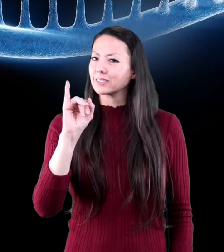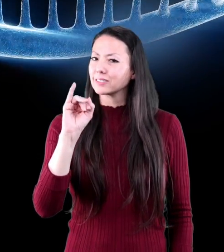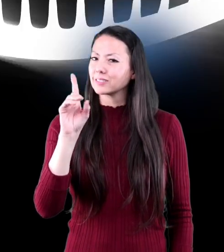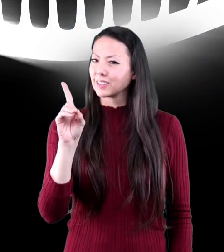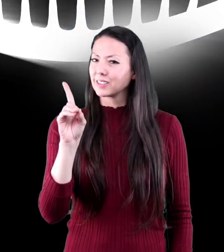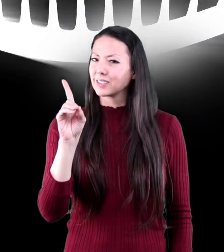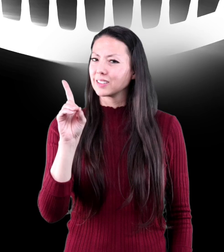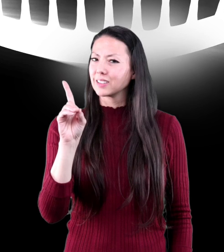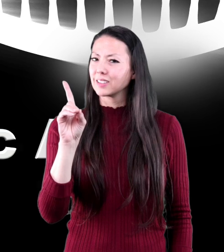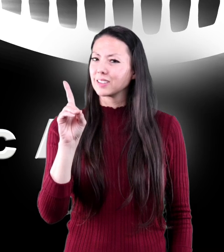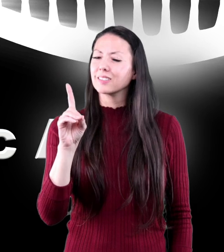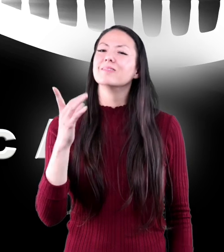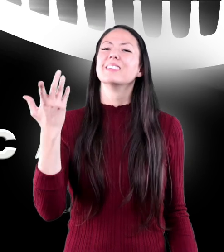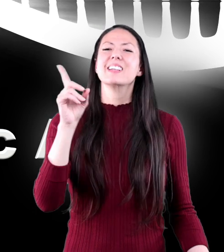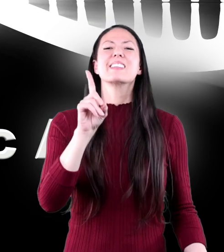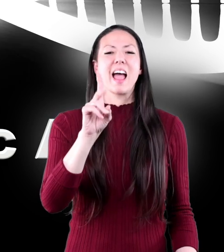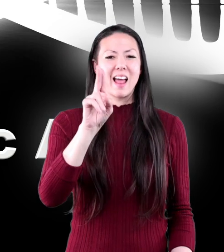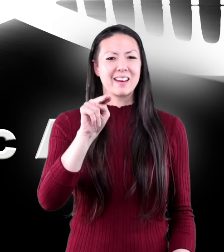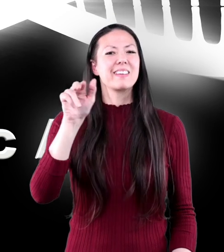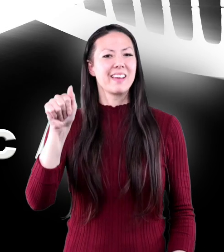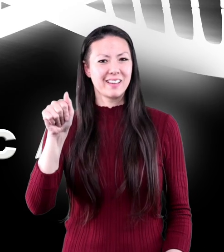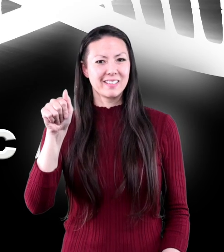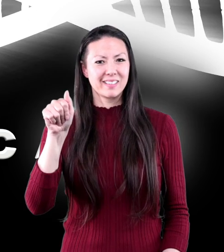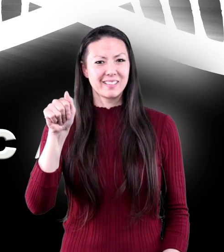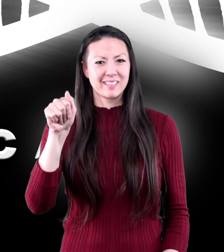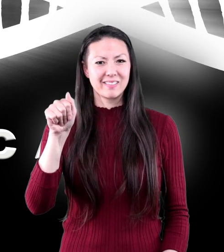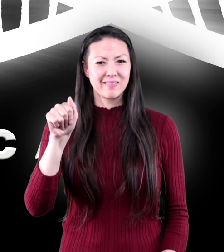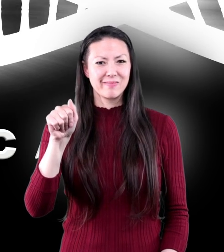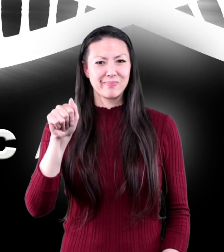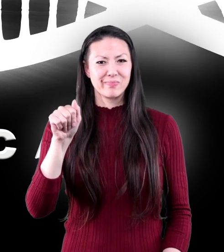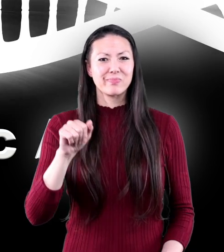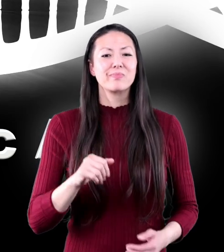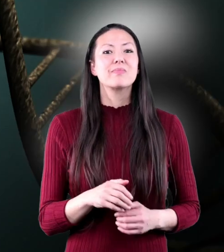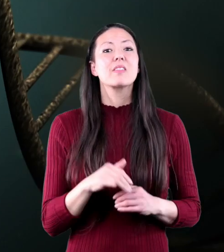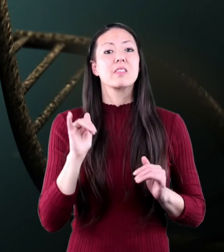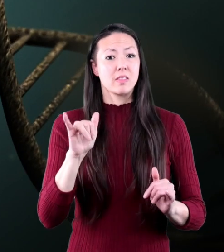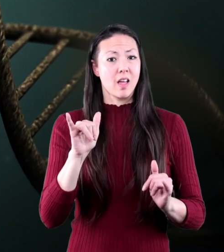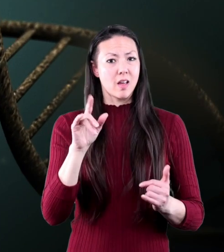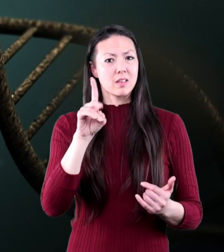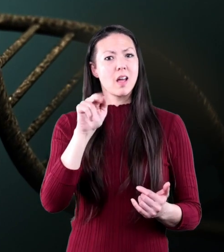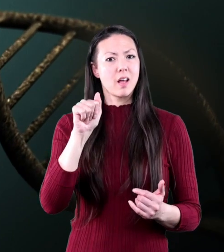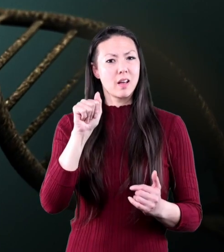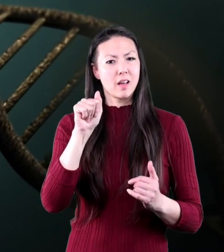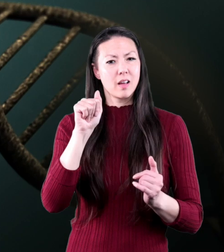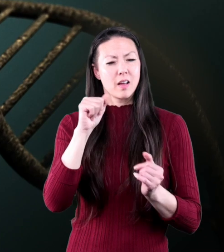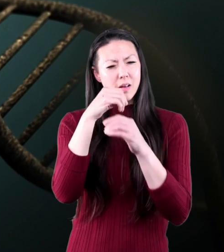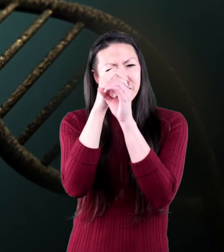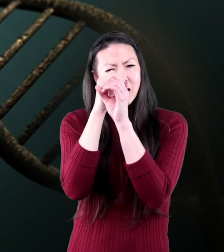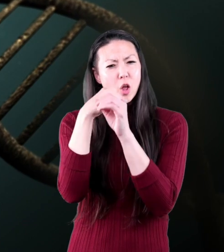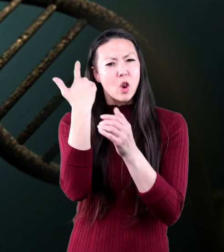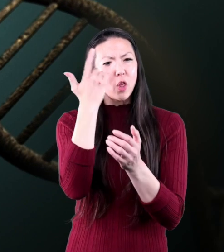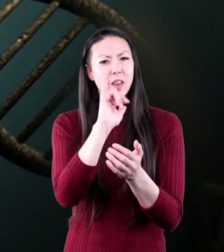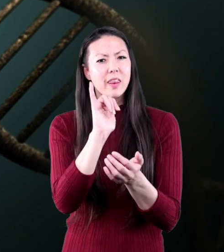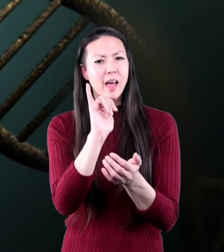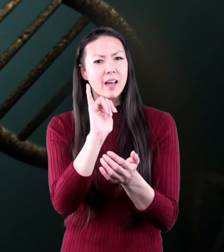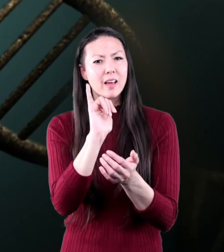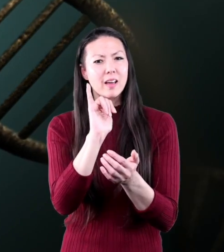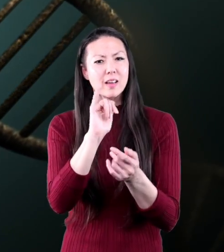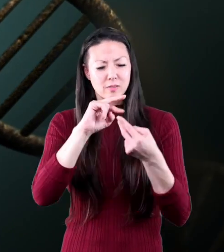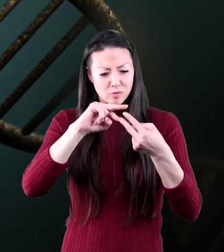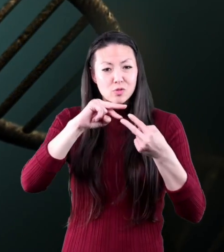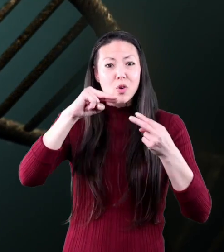-acid. De-oxyribonucleic acid. And this is what the DNA molecule looks like.